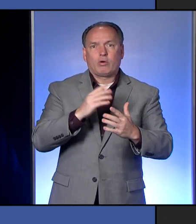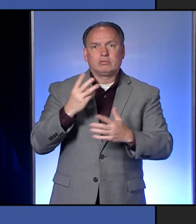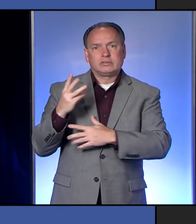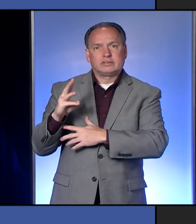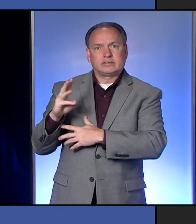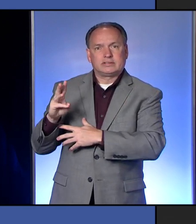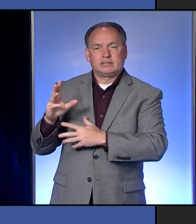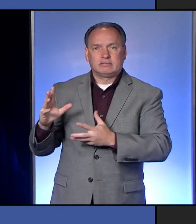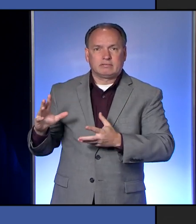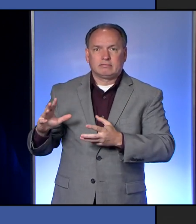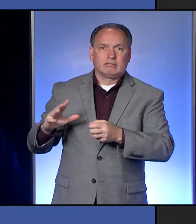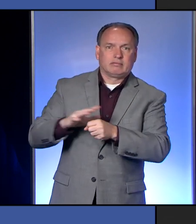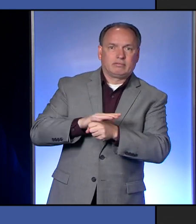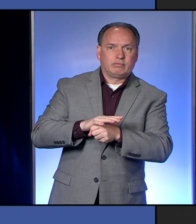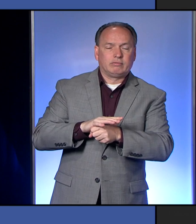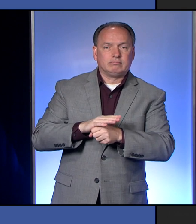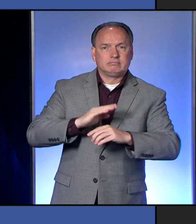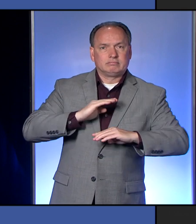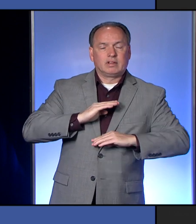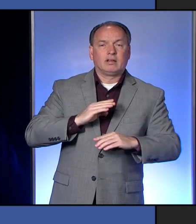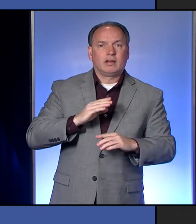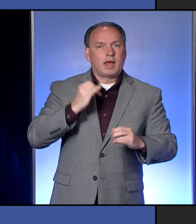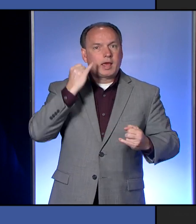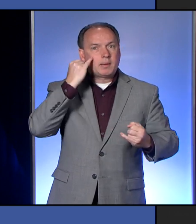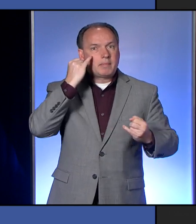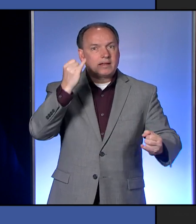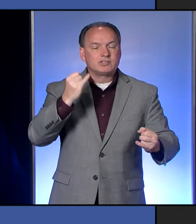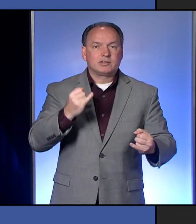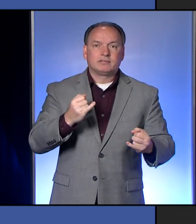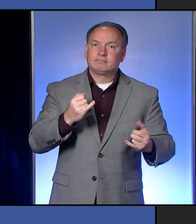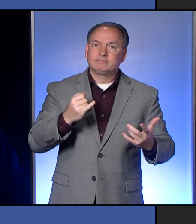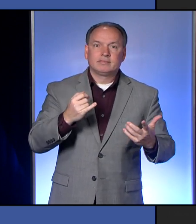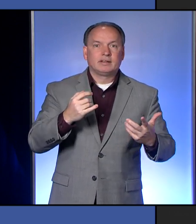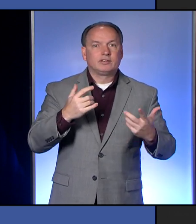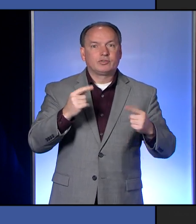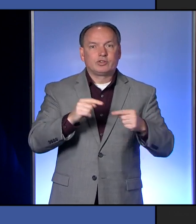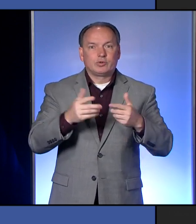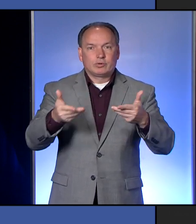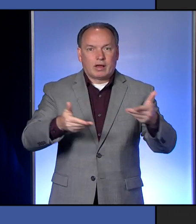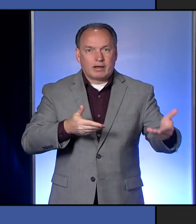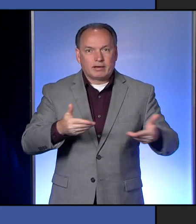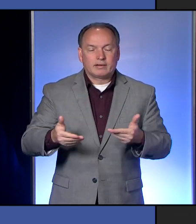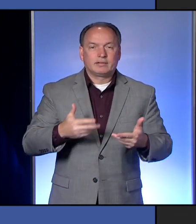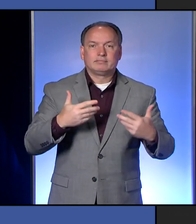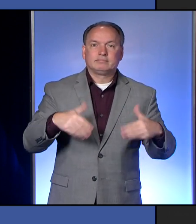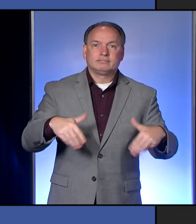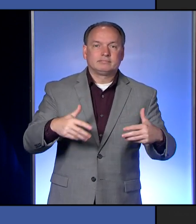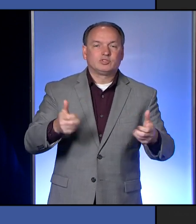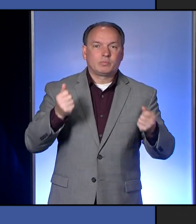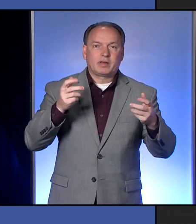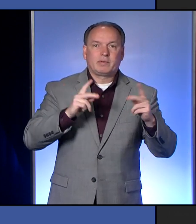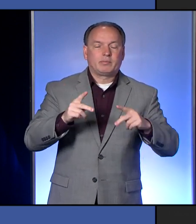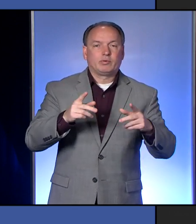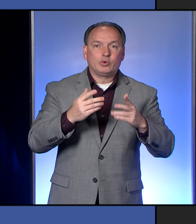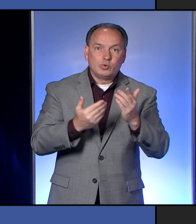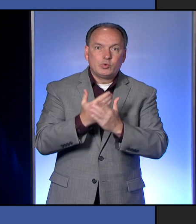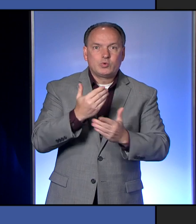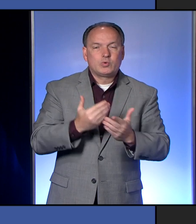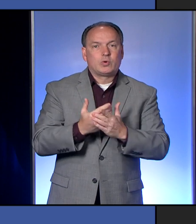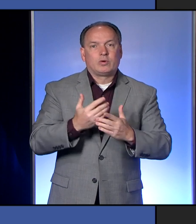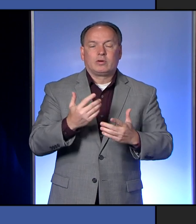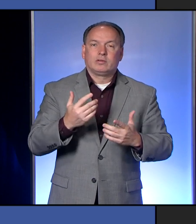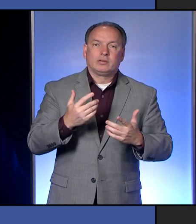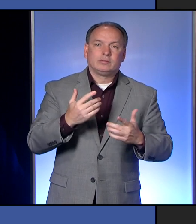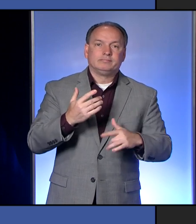You can imagine the time that is taking to bring 26 new positions on board, but we will accomplish it. If you have applied